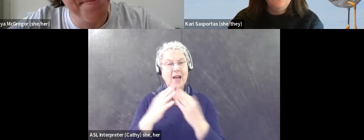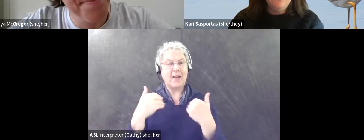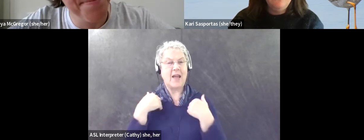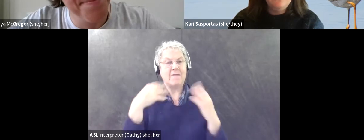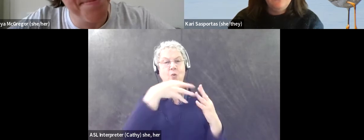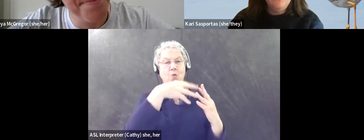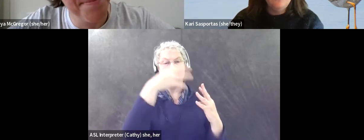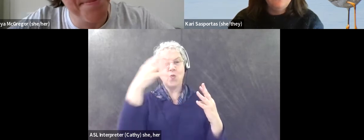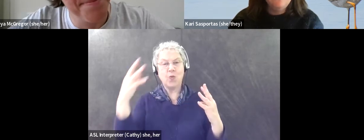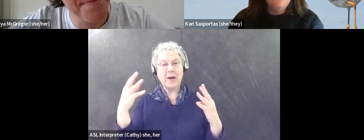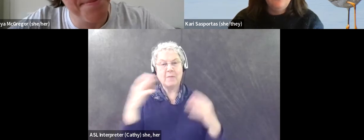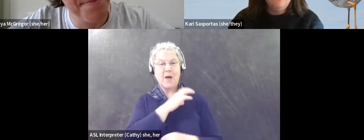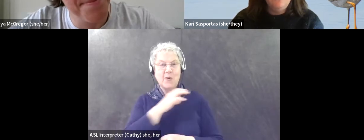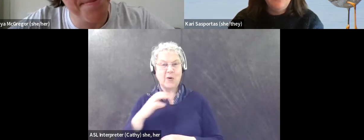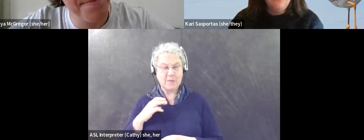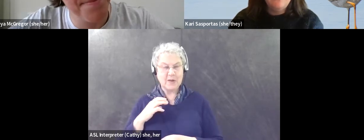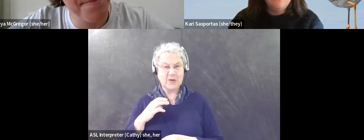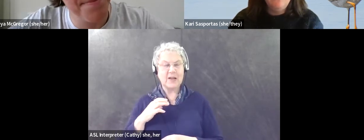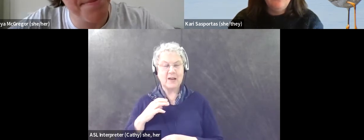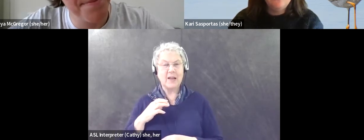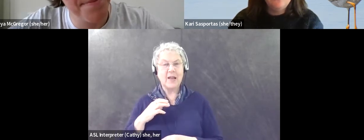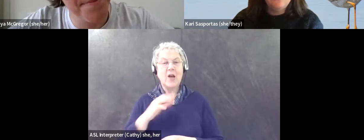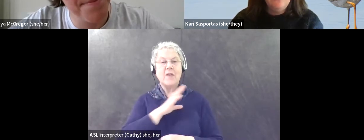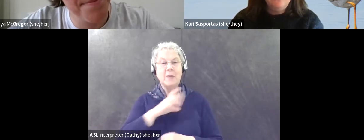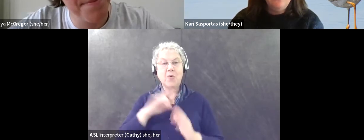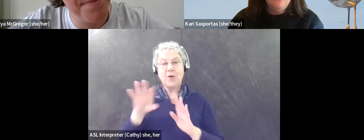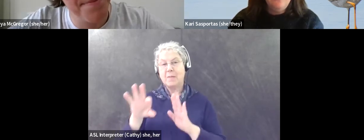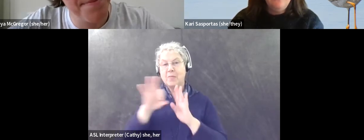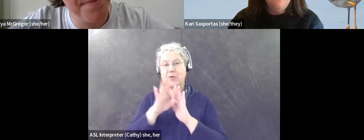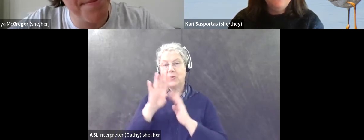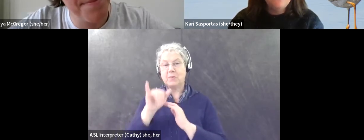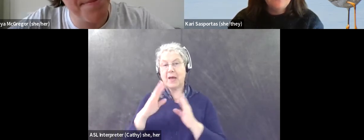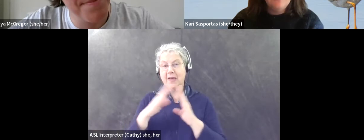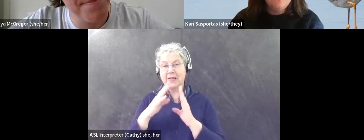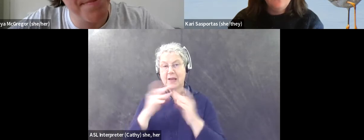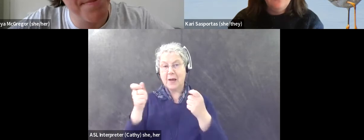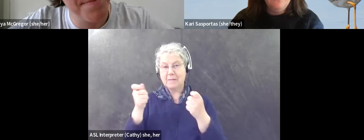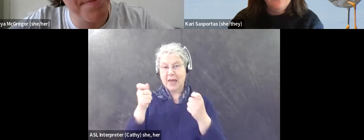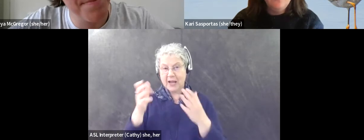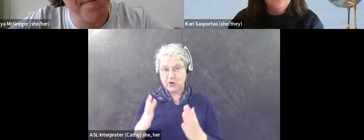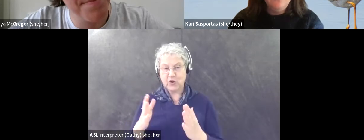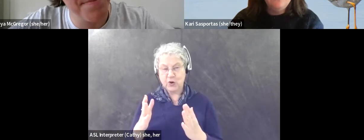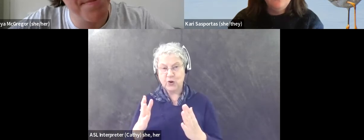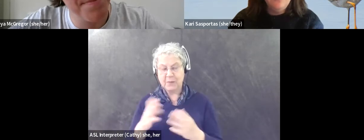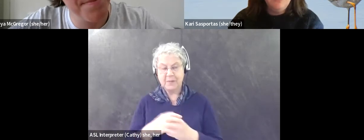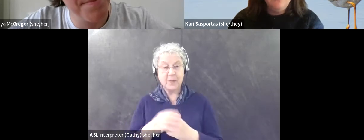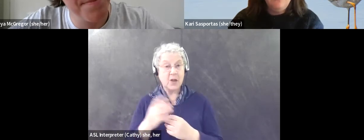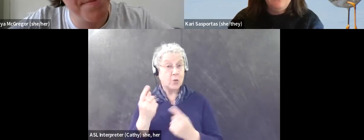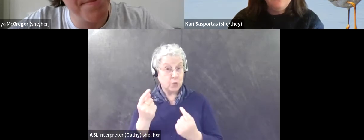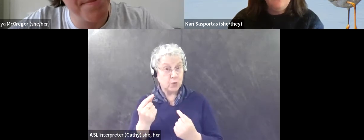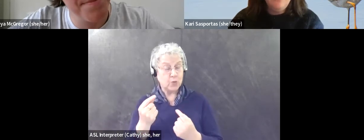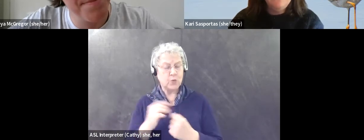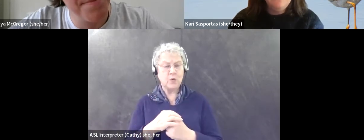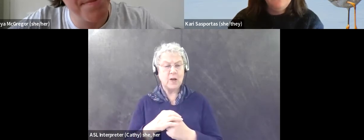it's an appointed, a board that's appointed by our town manager. Um, and so one of the things we do is we look at